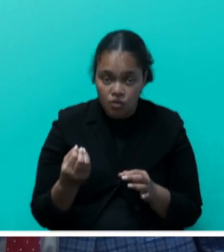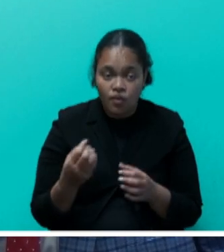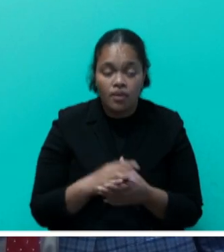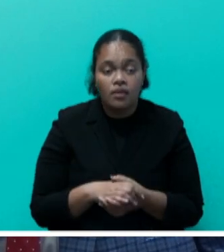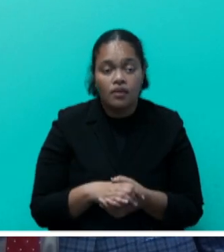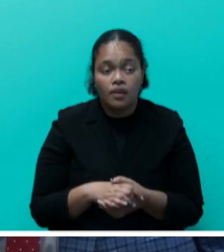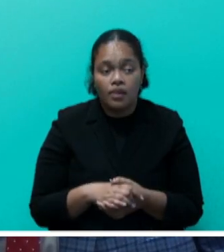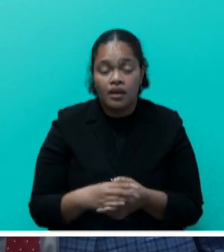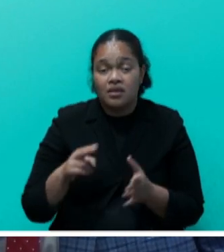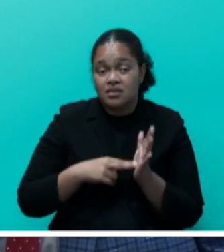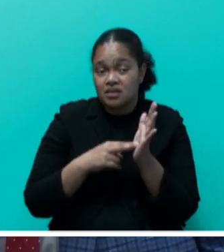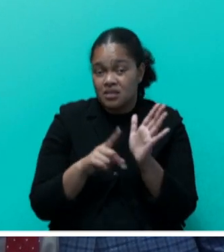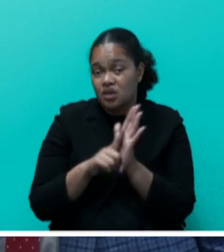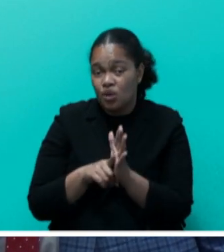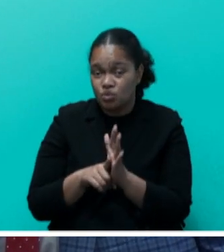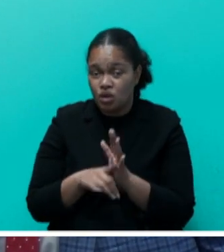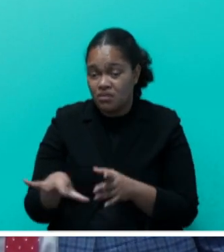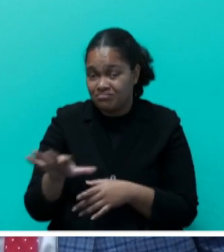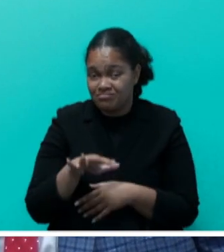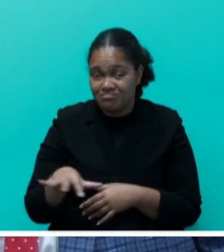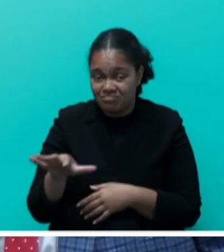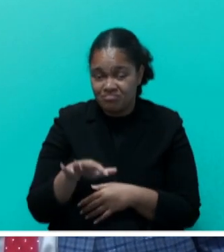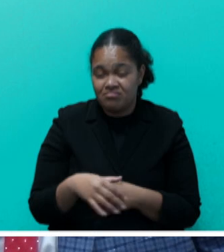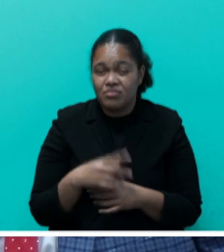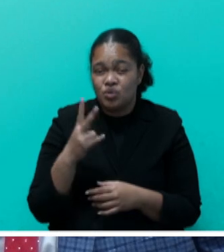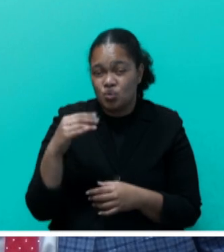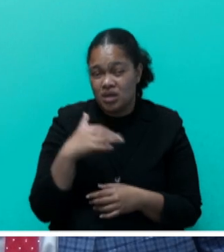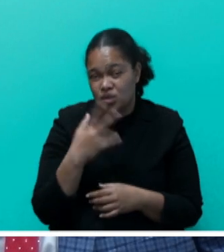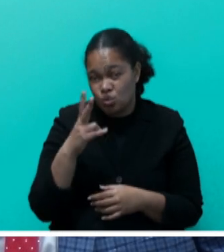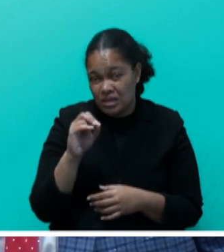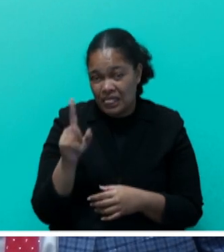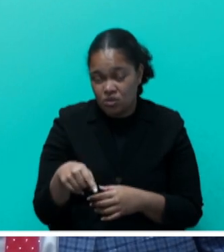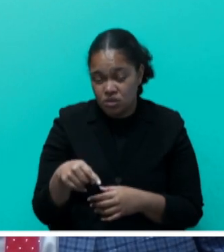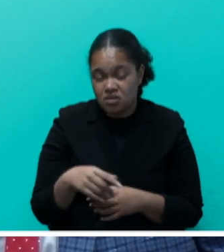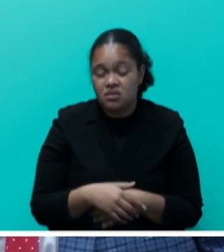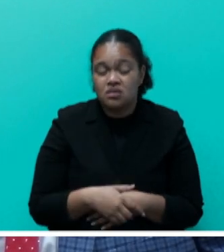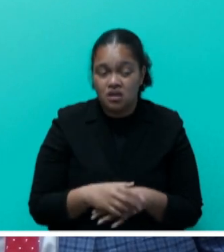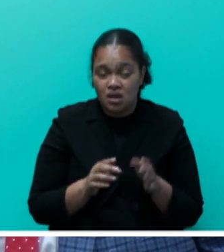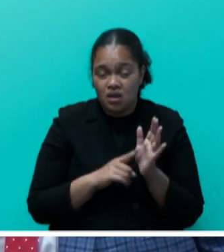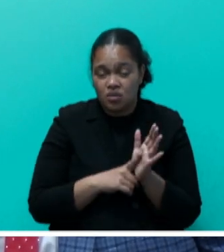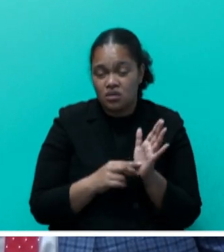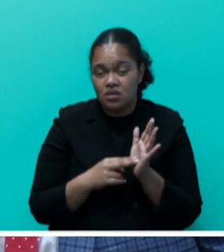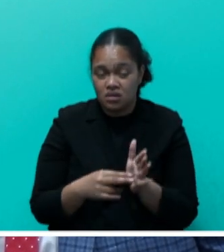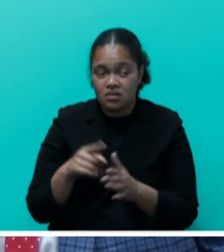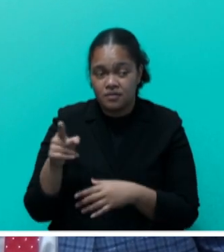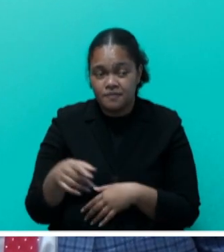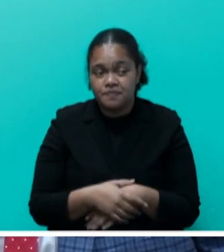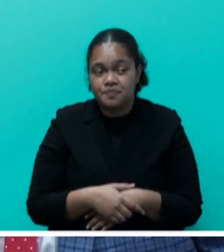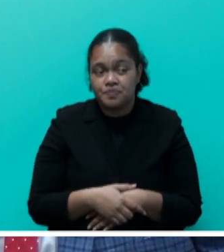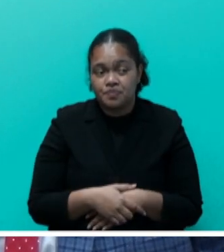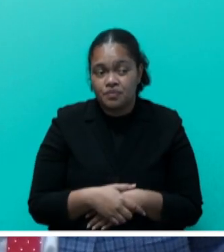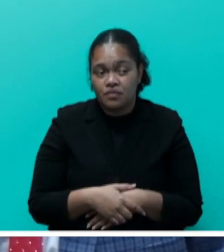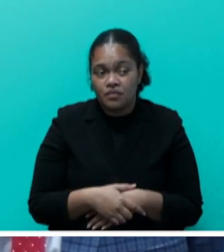90 Lothar urban areas, a population of approximately 220,000, the government of the day has seen it fit under the Water